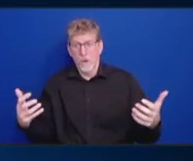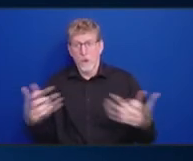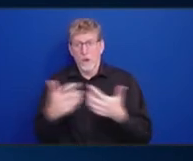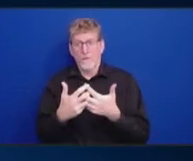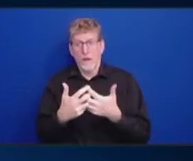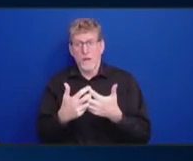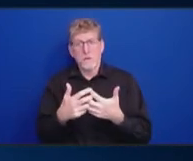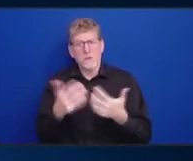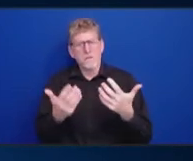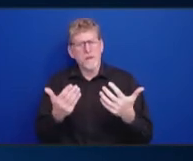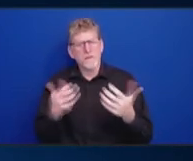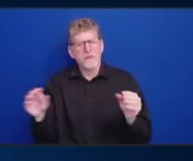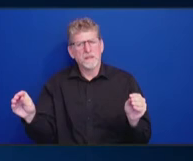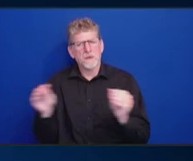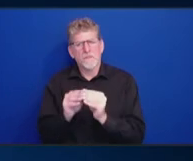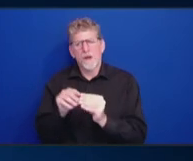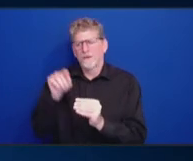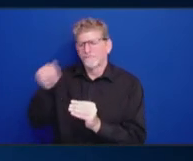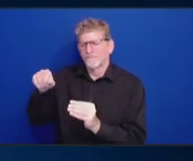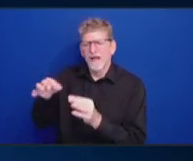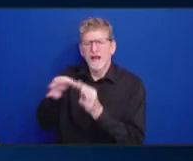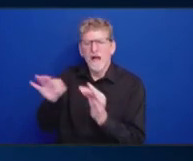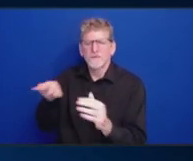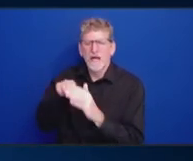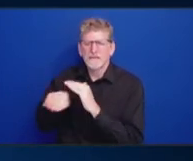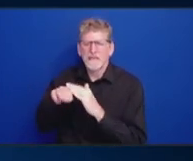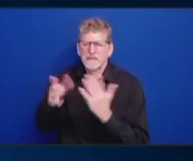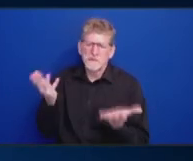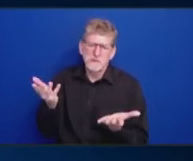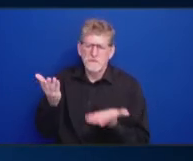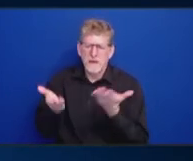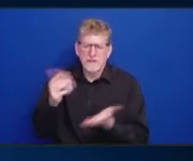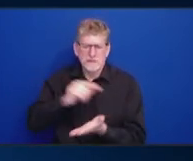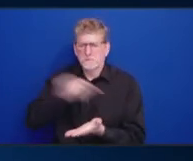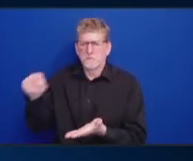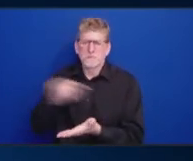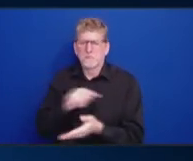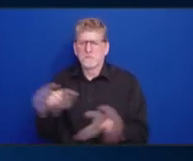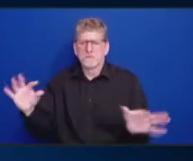Thank you, Amy.